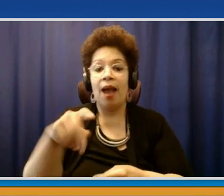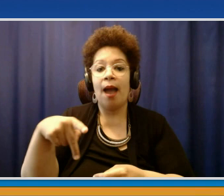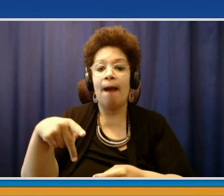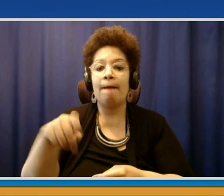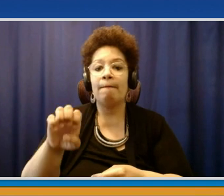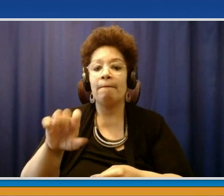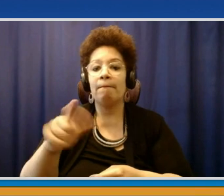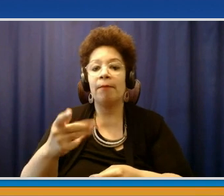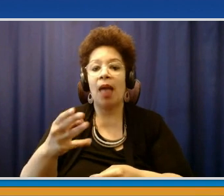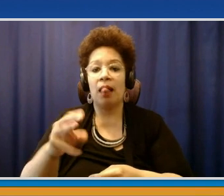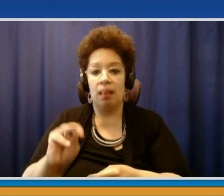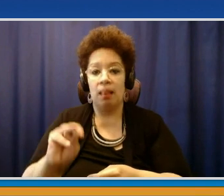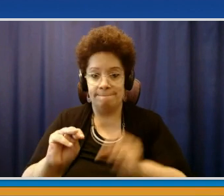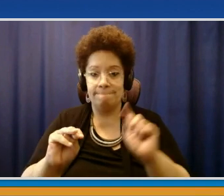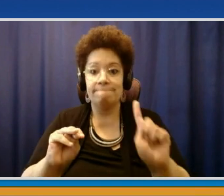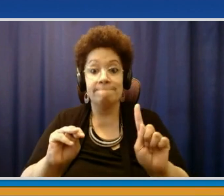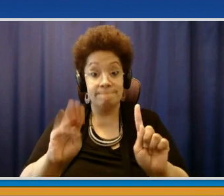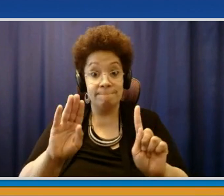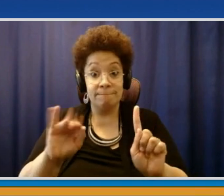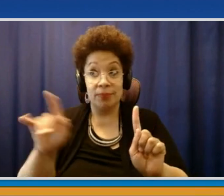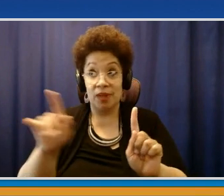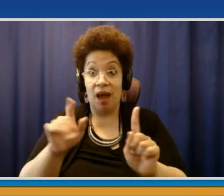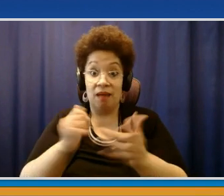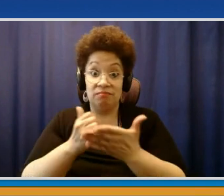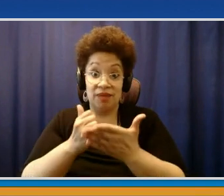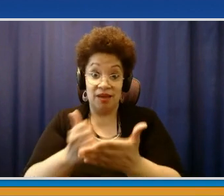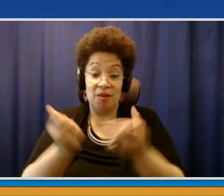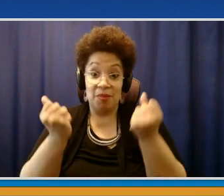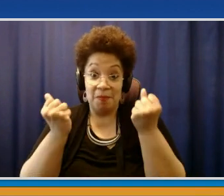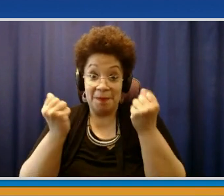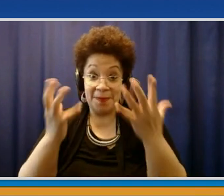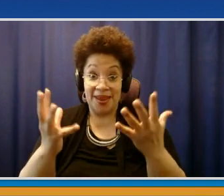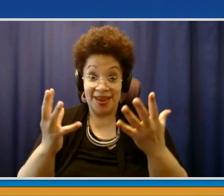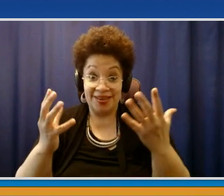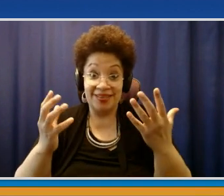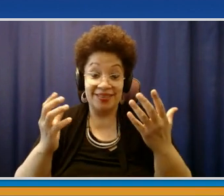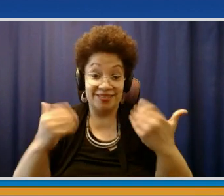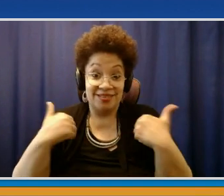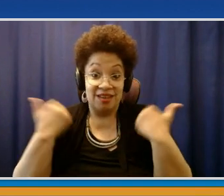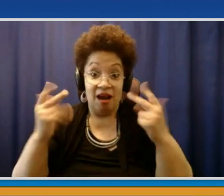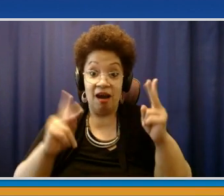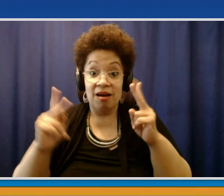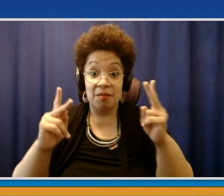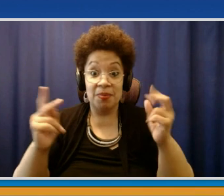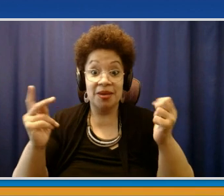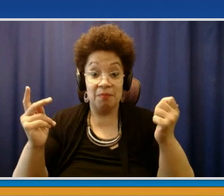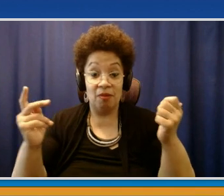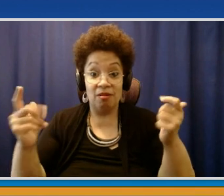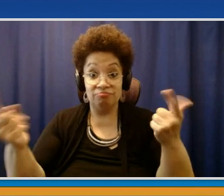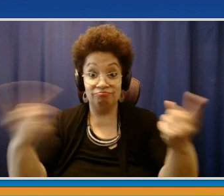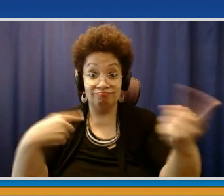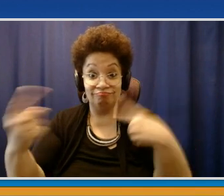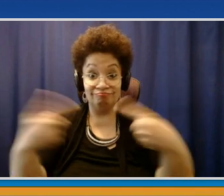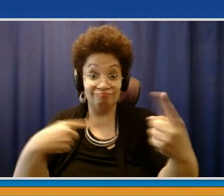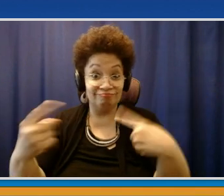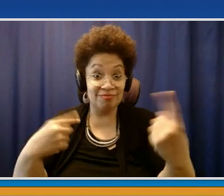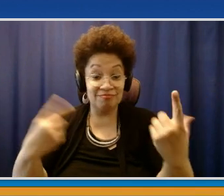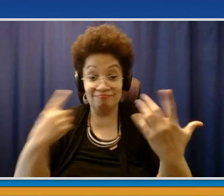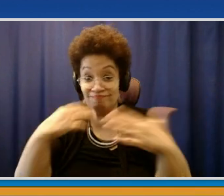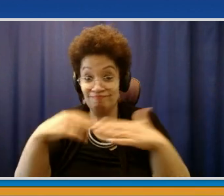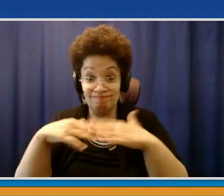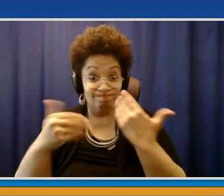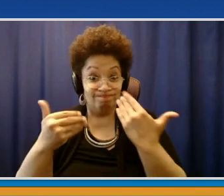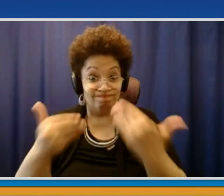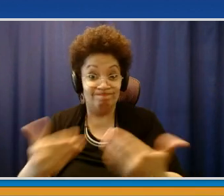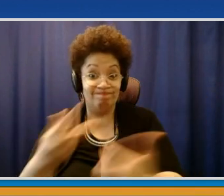people vaccinated. That is probably the largest cohort of people that are unvaccinated. They haven't been eligible to vaccinate prior to now, and now that they can,